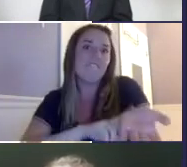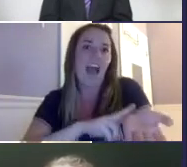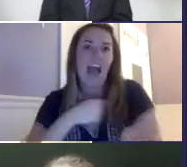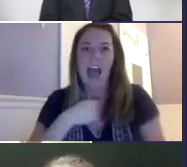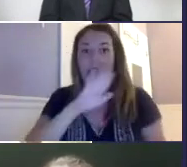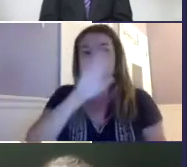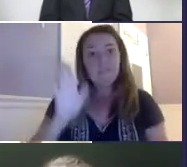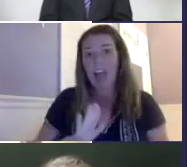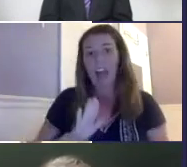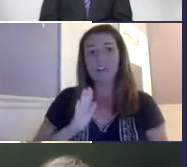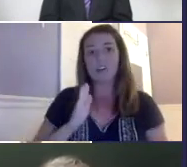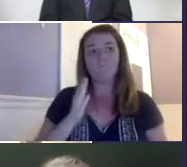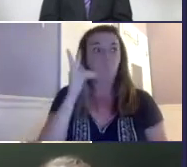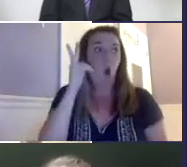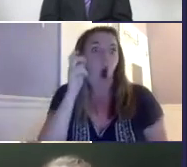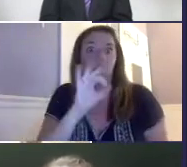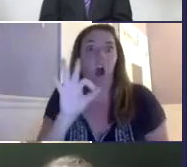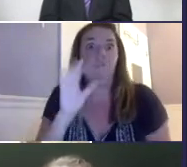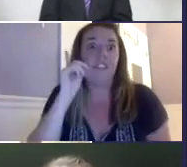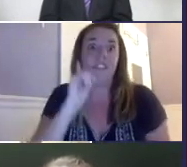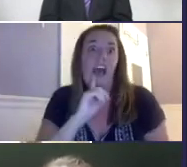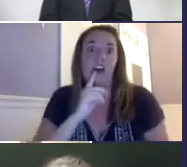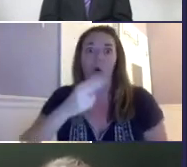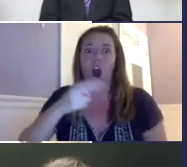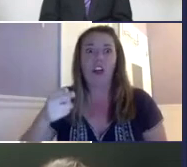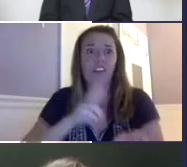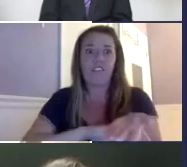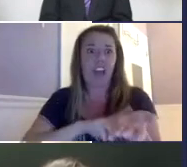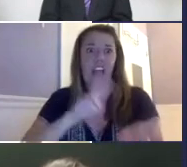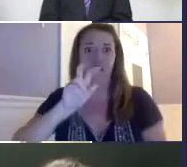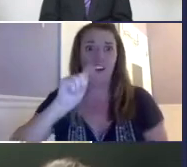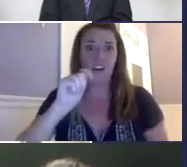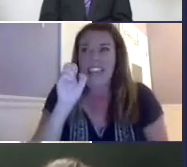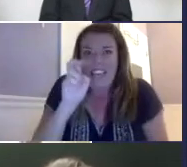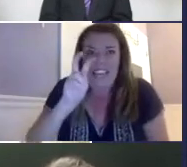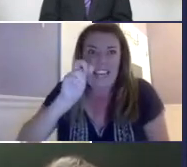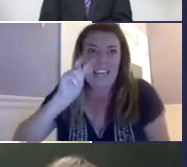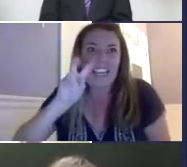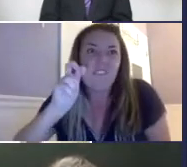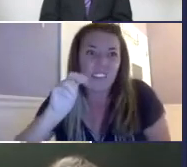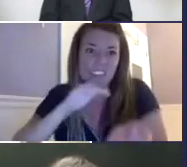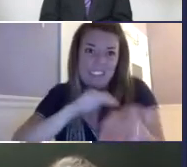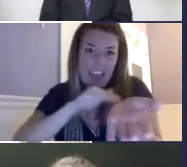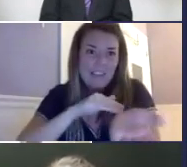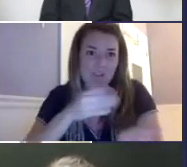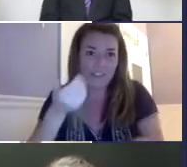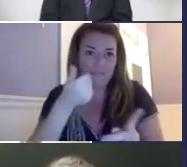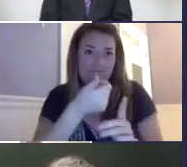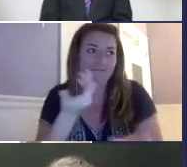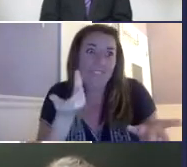experience as a deaf vet. And I had never heard of a deaf vet before, any deaf or hard of hearing vets,